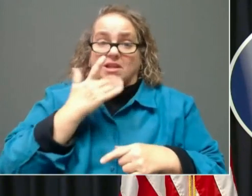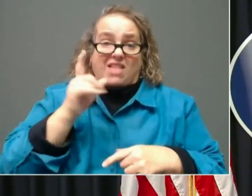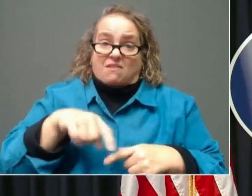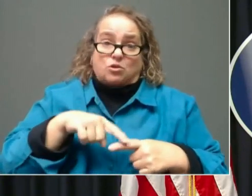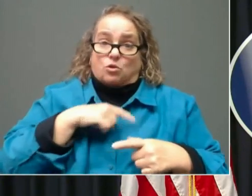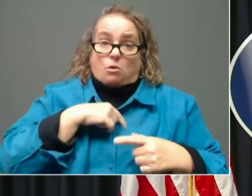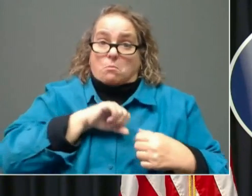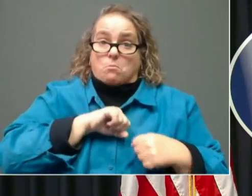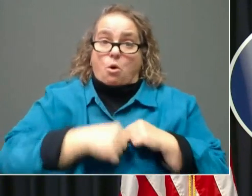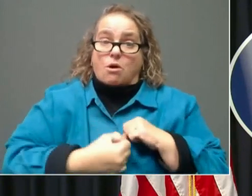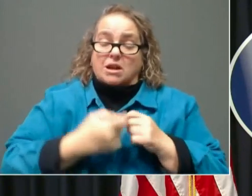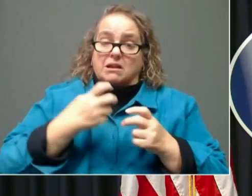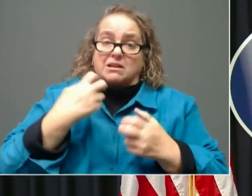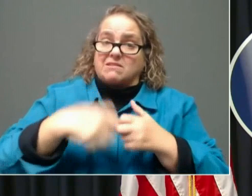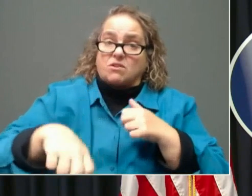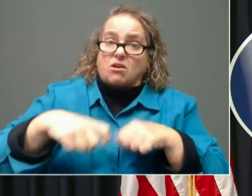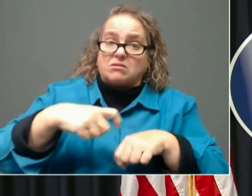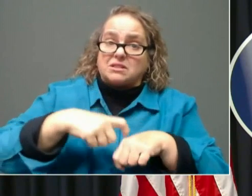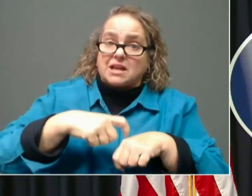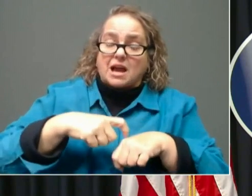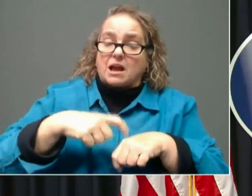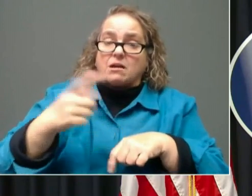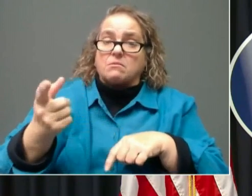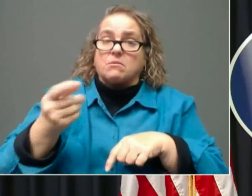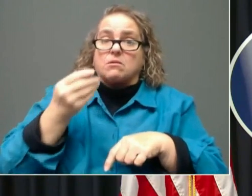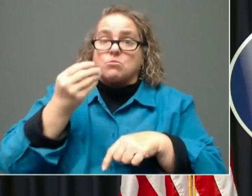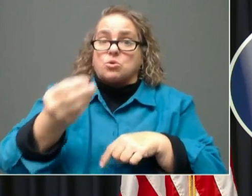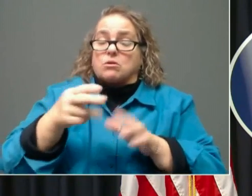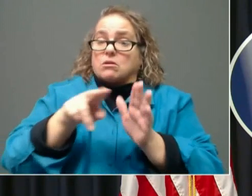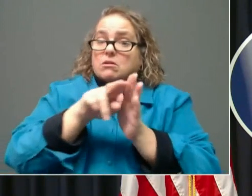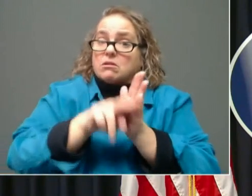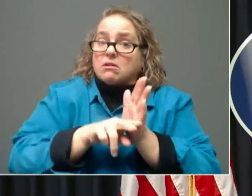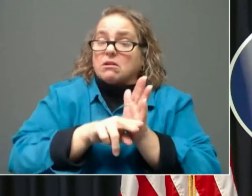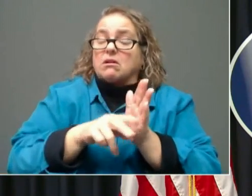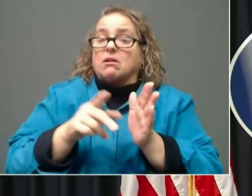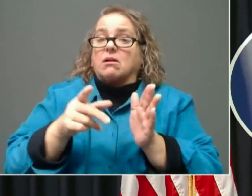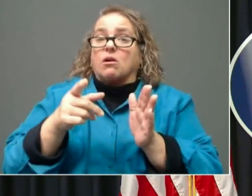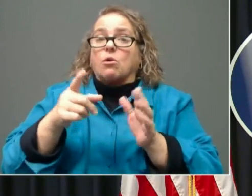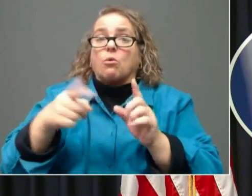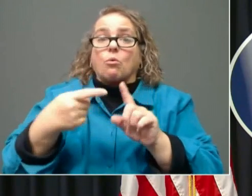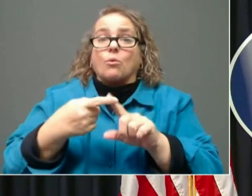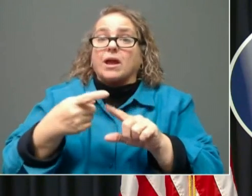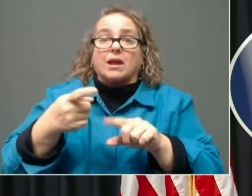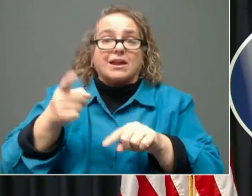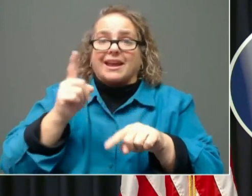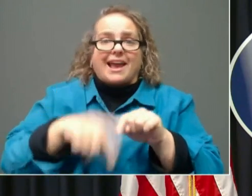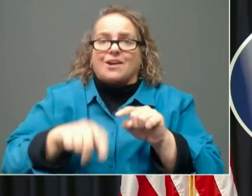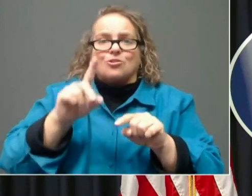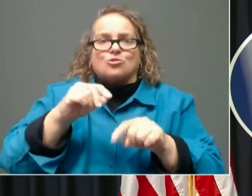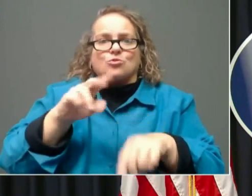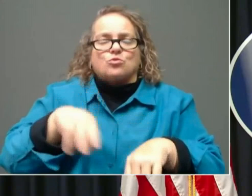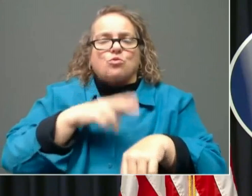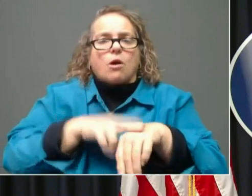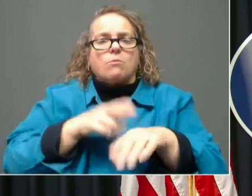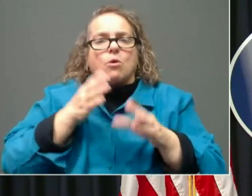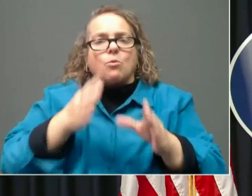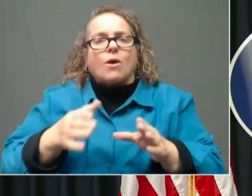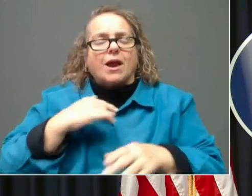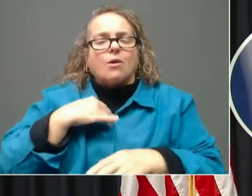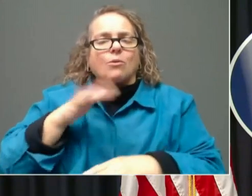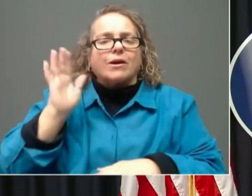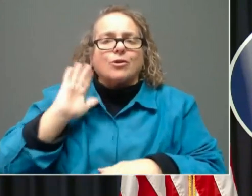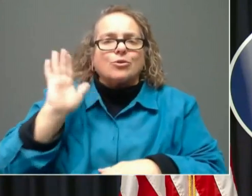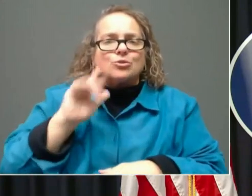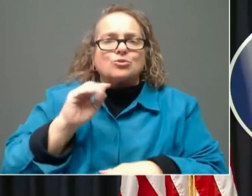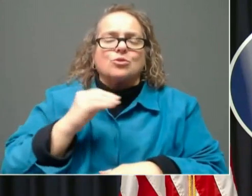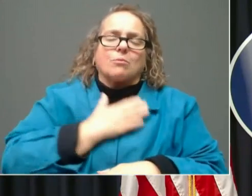do it and lay their loved one to rest at a time when they can't do it the way that at least we used to. So please light